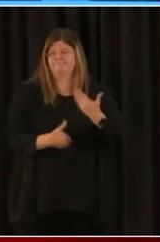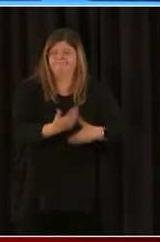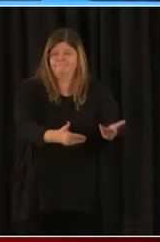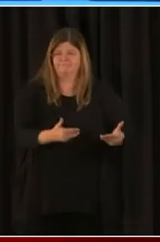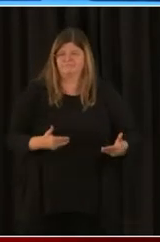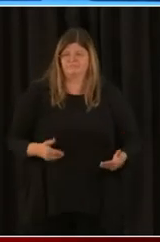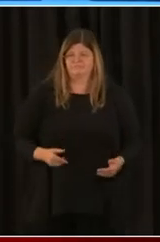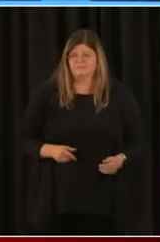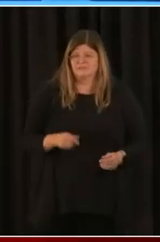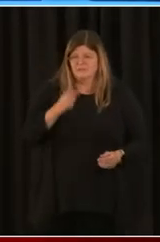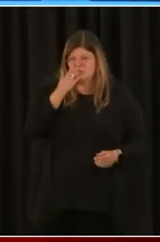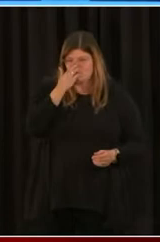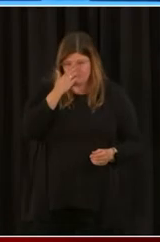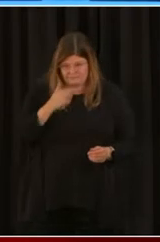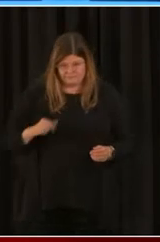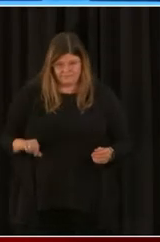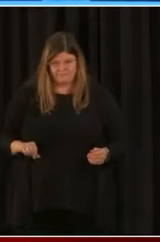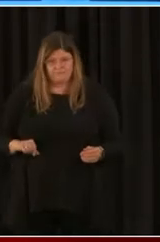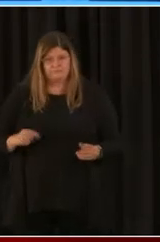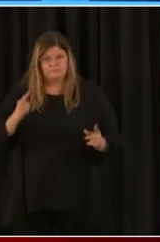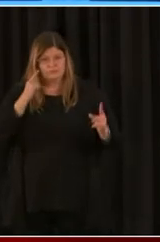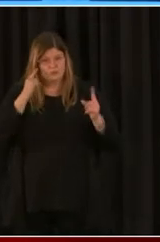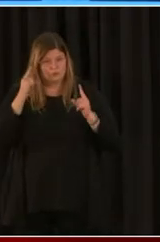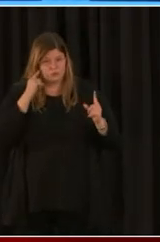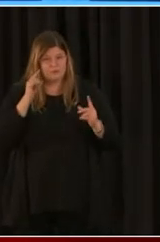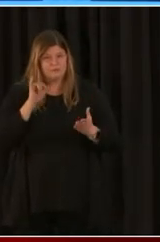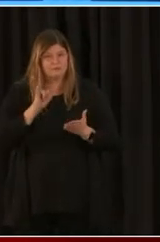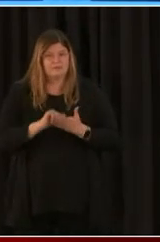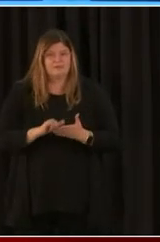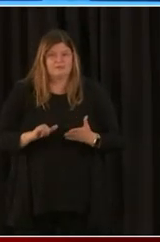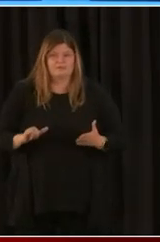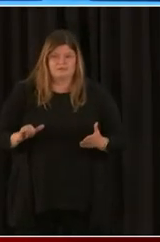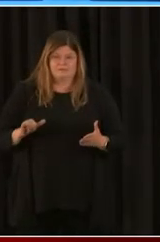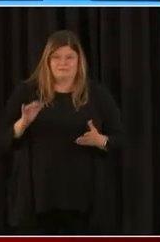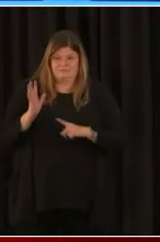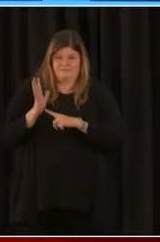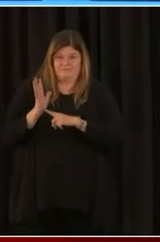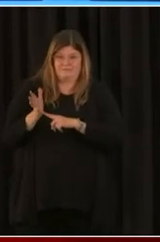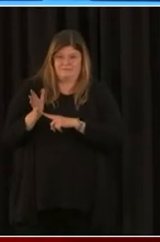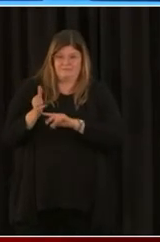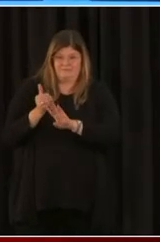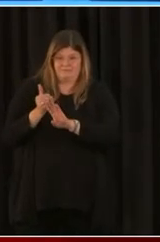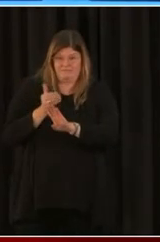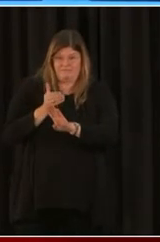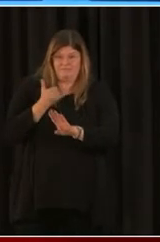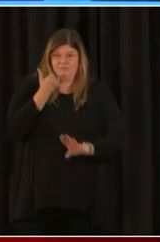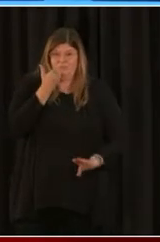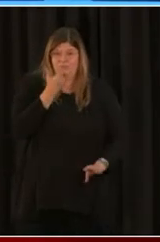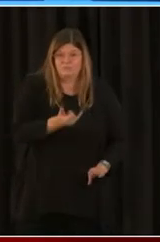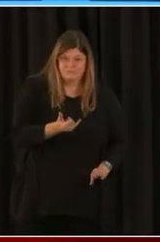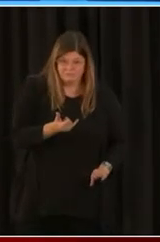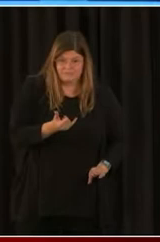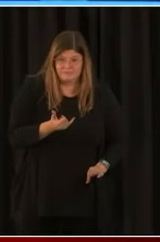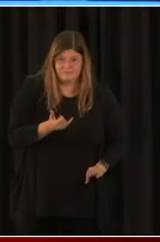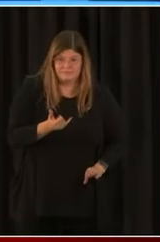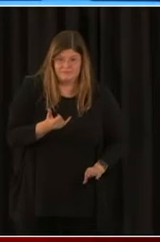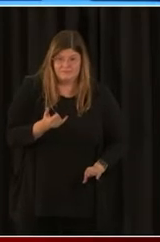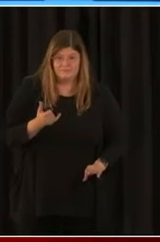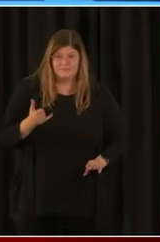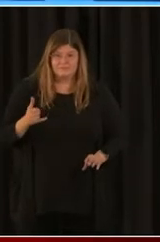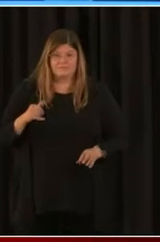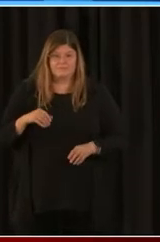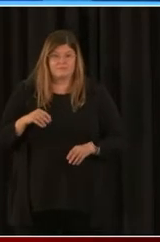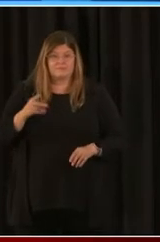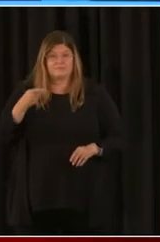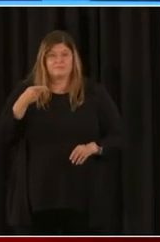available. We've been hearing mixed things just like five minutes before this call. We heard that the portal could be open as early as Monday.